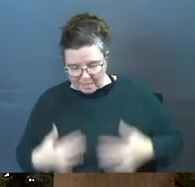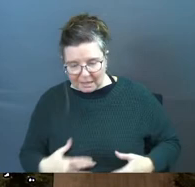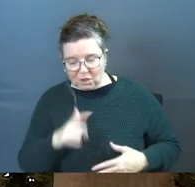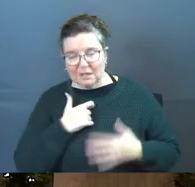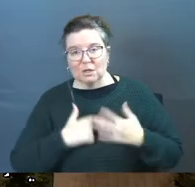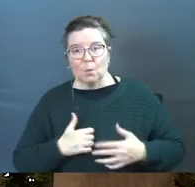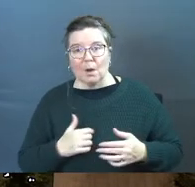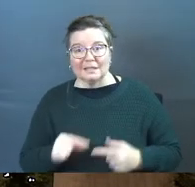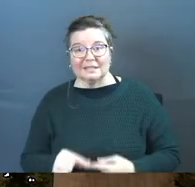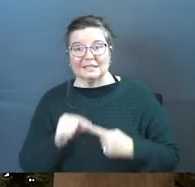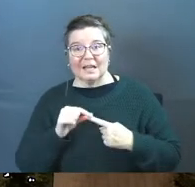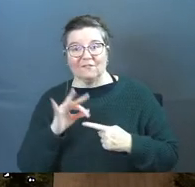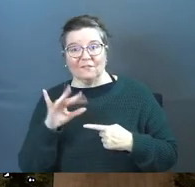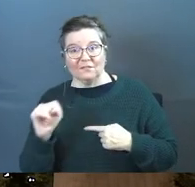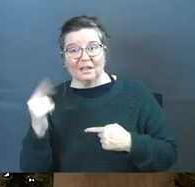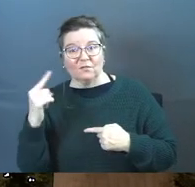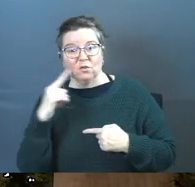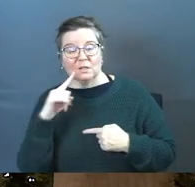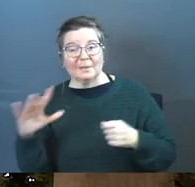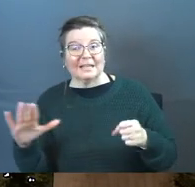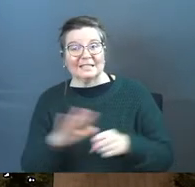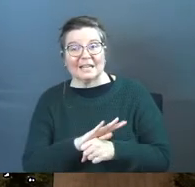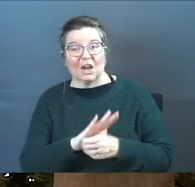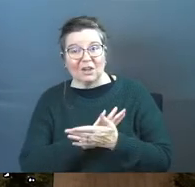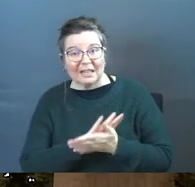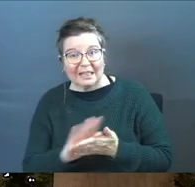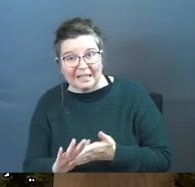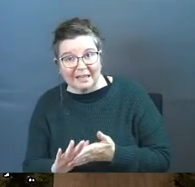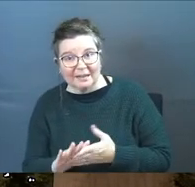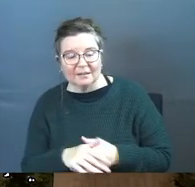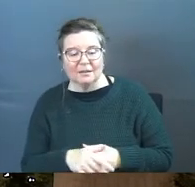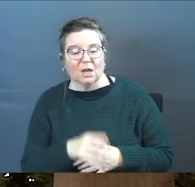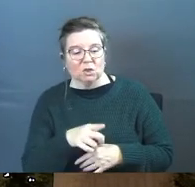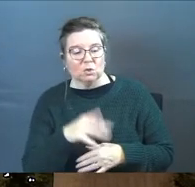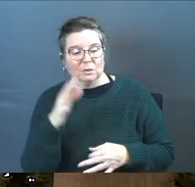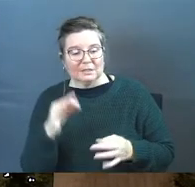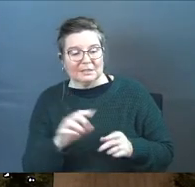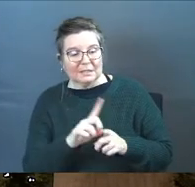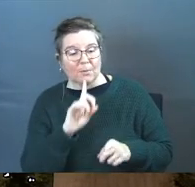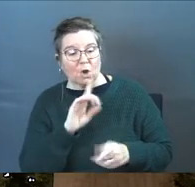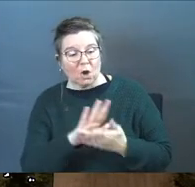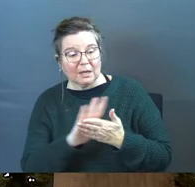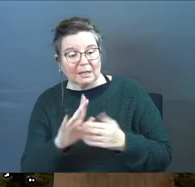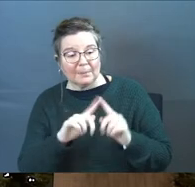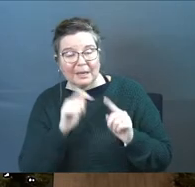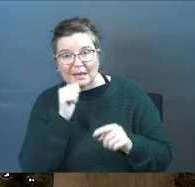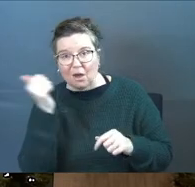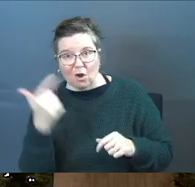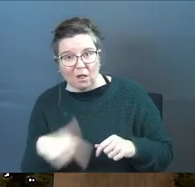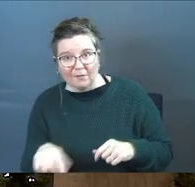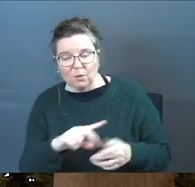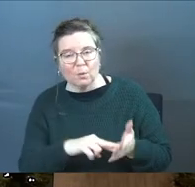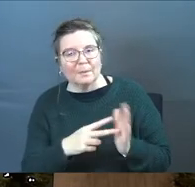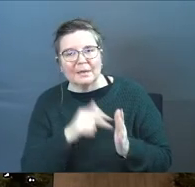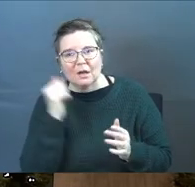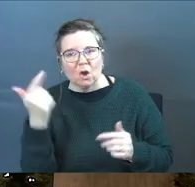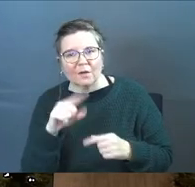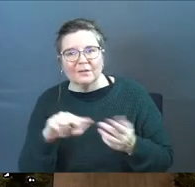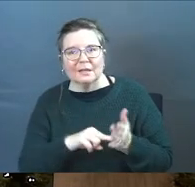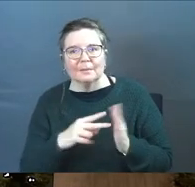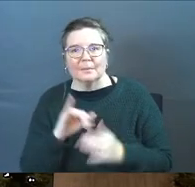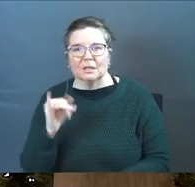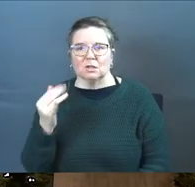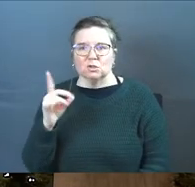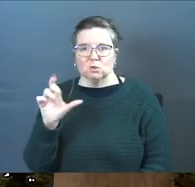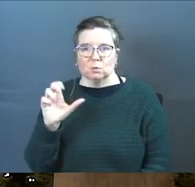does not need to wash except for their feet to be entirely clean and you disciples are clean but not all of you what does it mean not all of you he